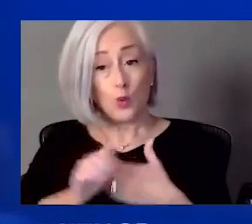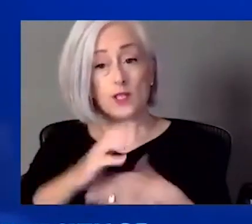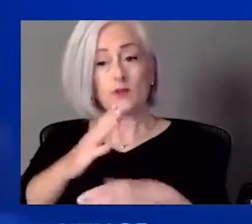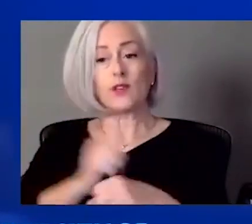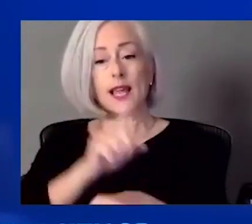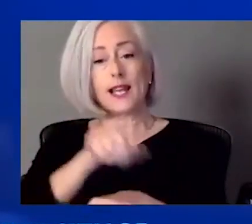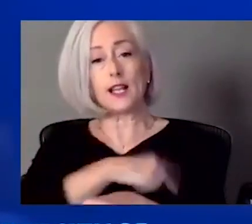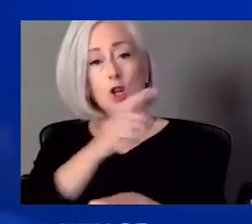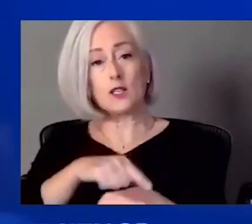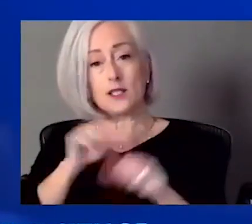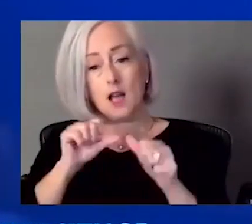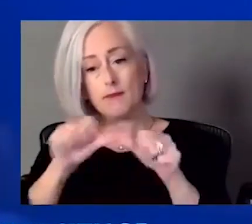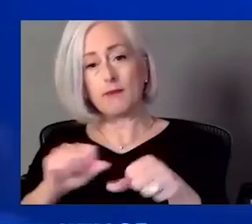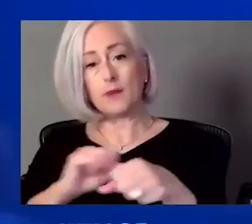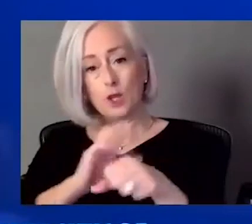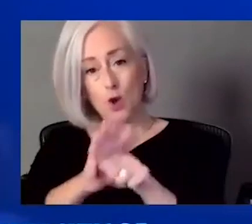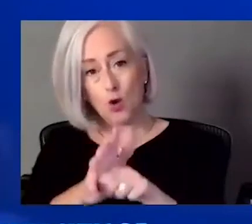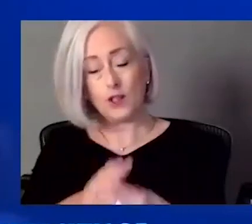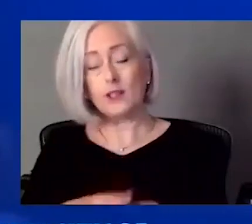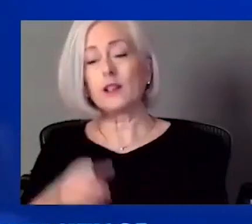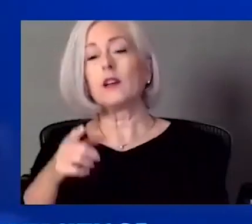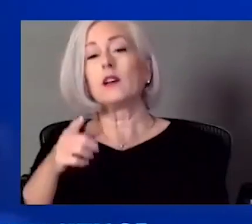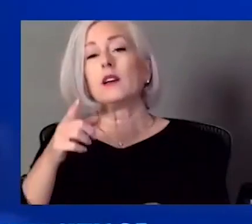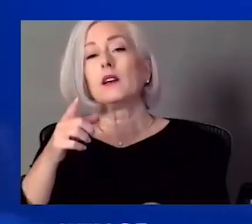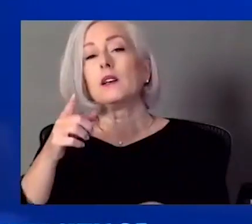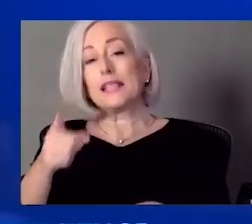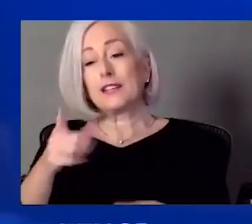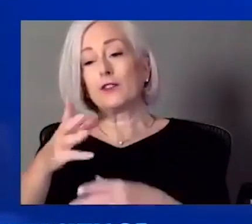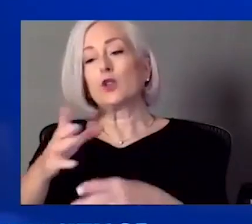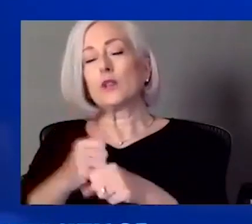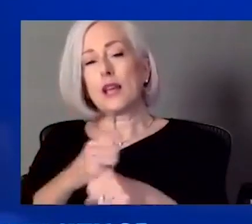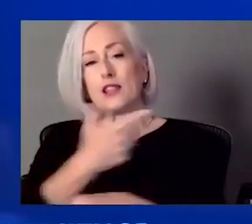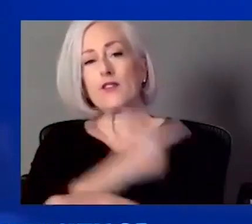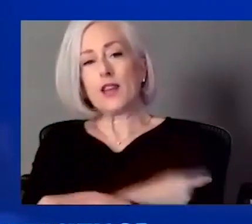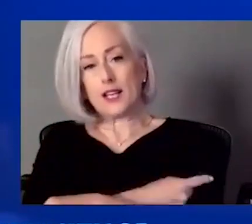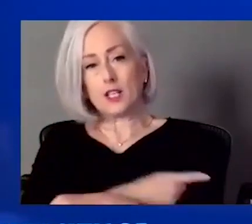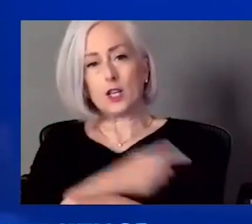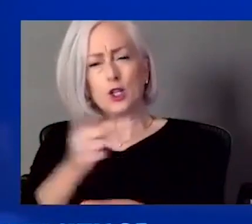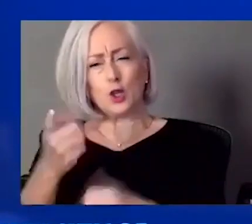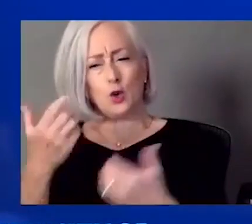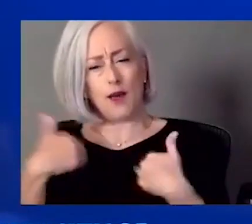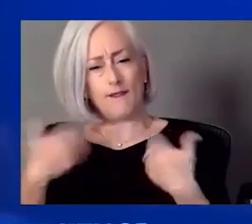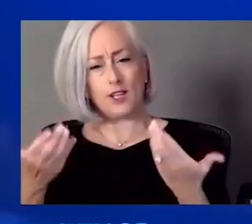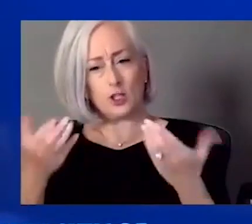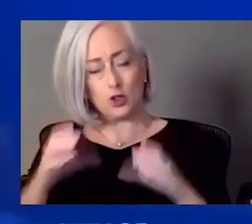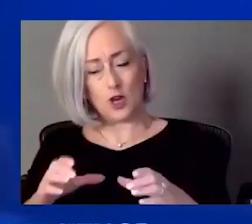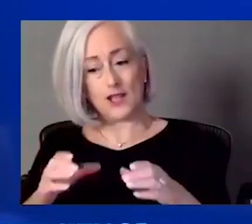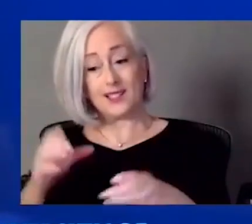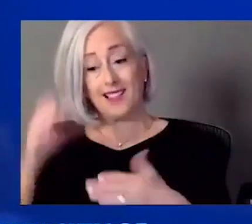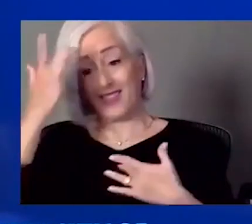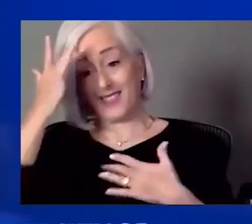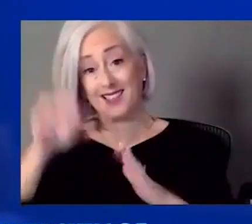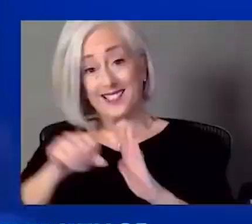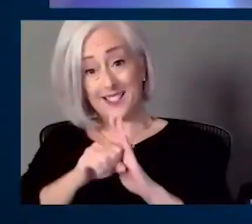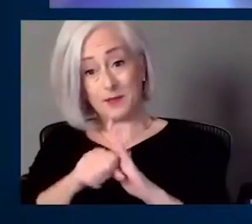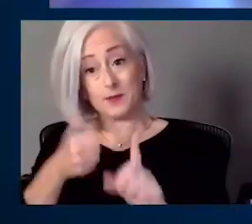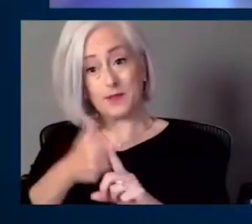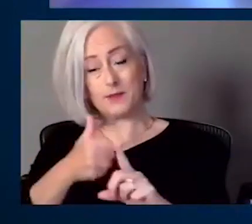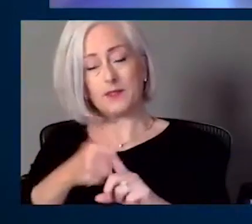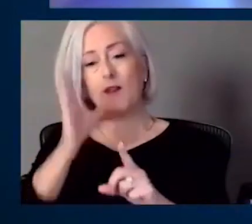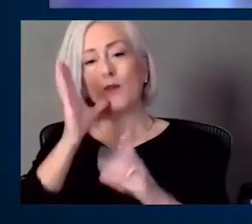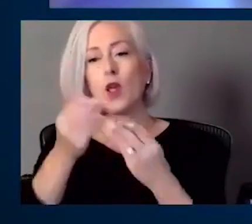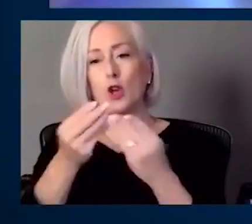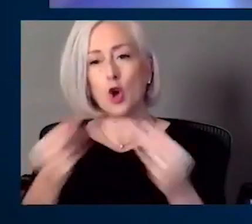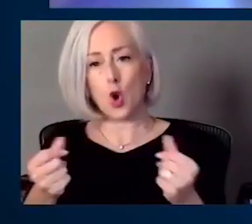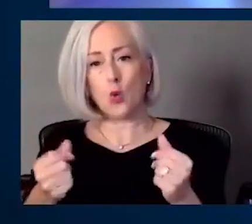you get the vaccination, do you have a chance that some of those symptoms may go away? And I think those questions are being investigated right now. Yeah. I say data, you